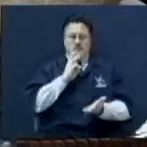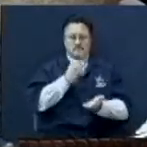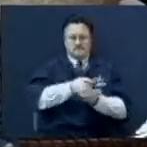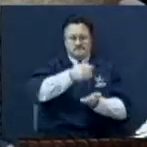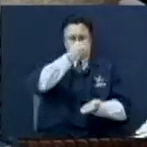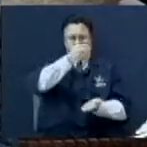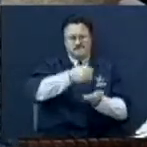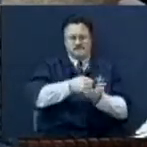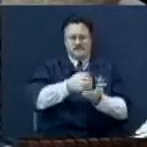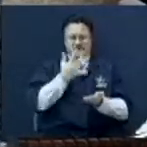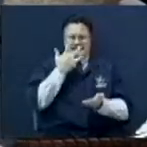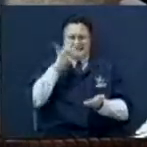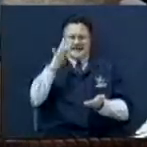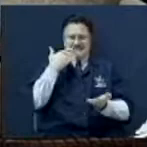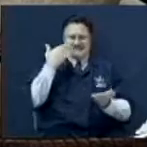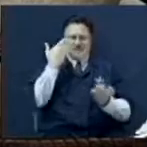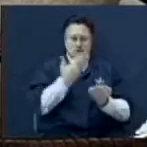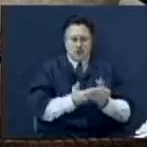Delicious.